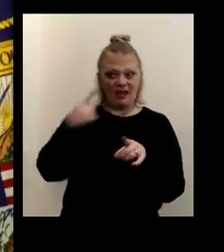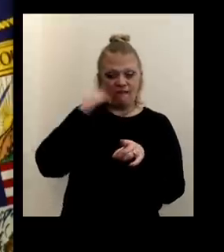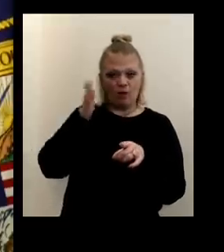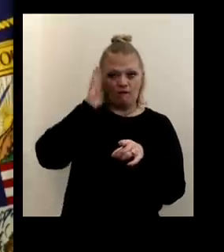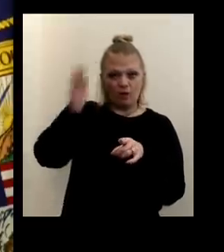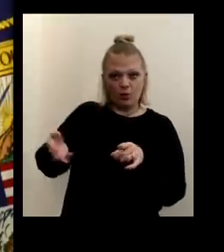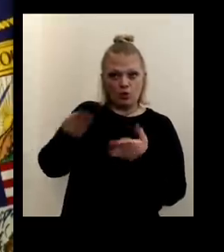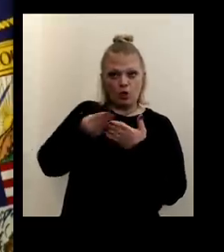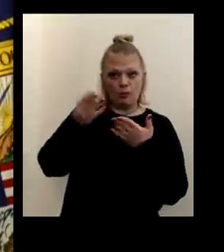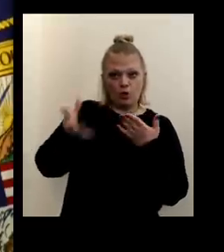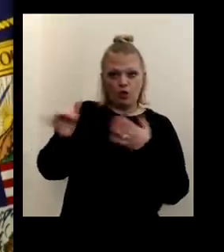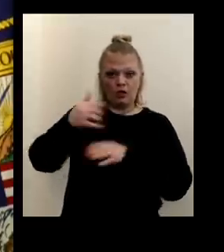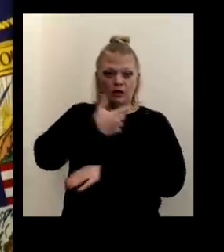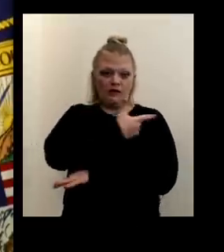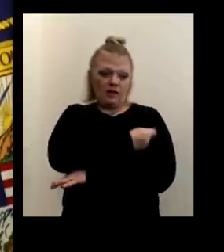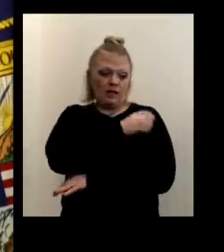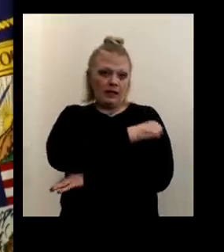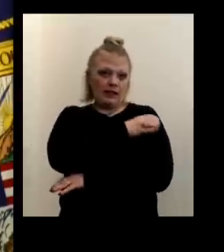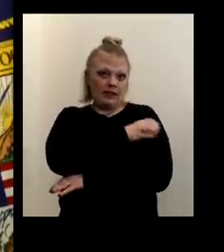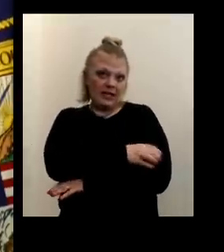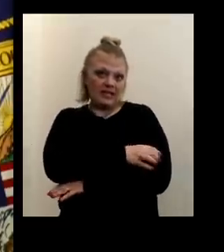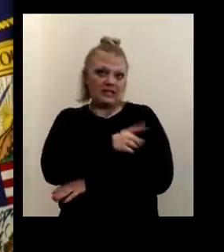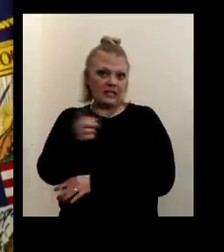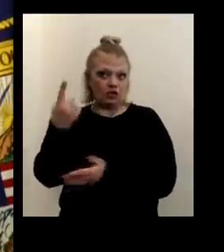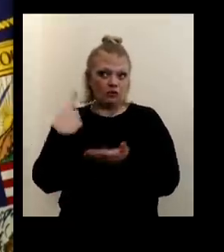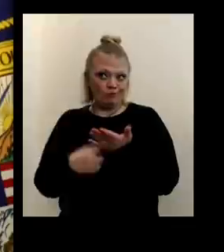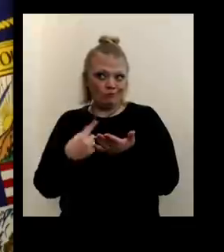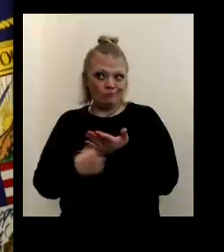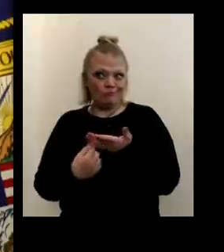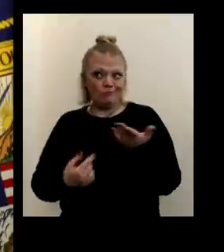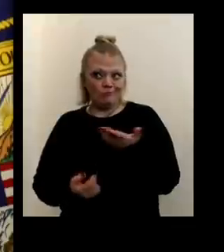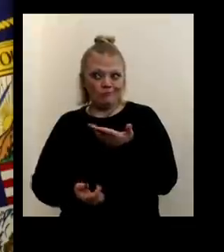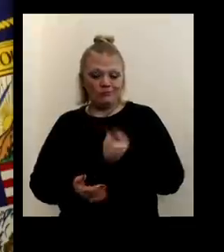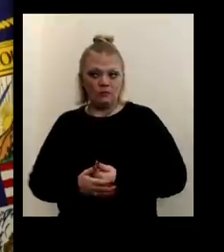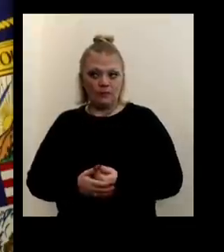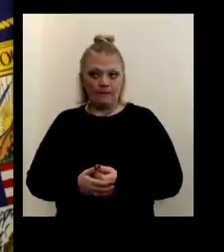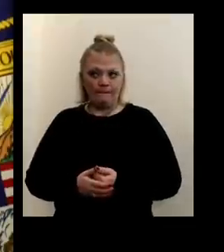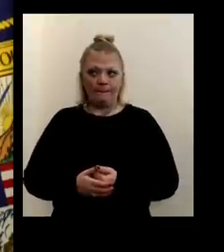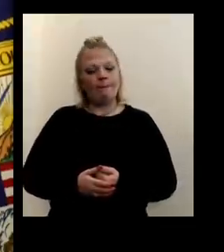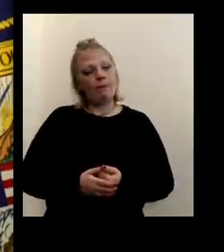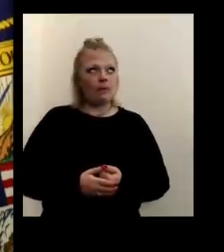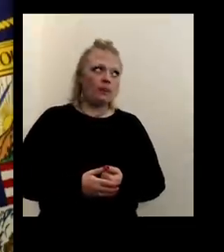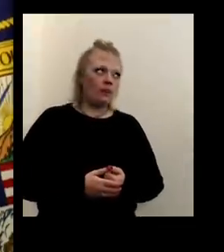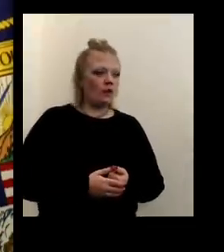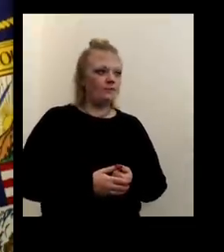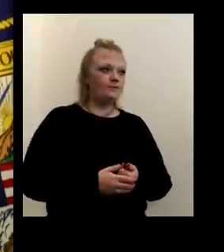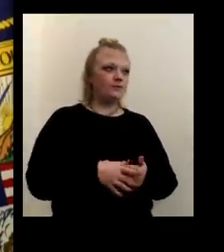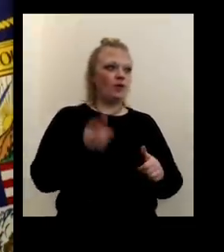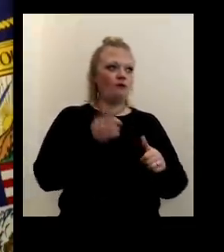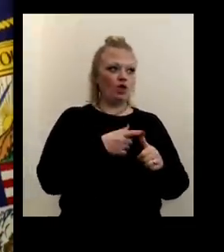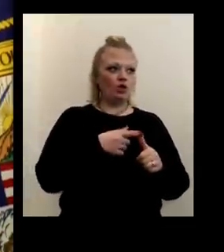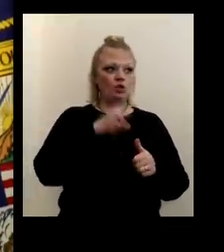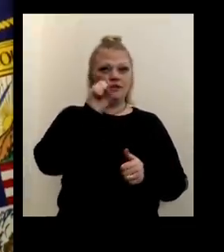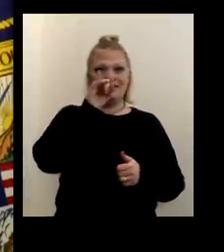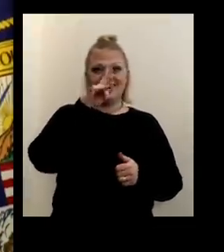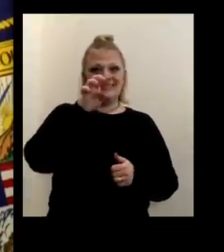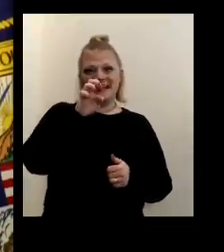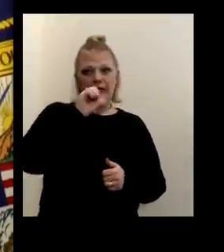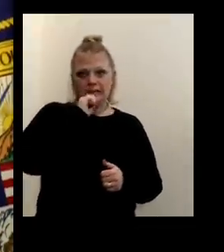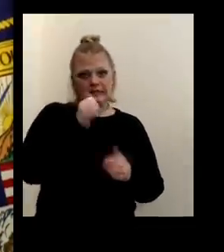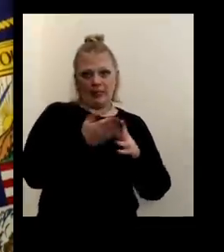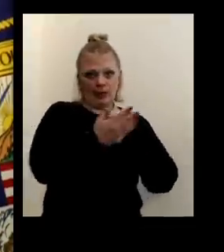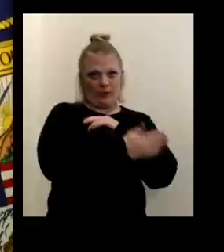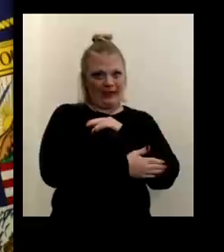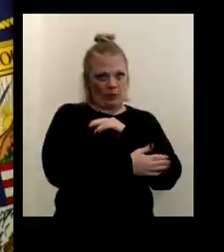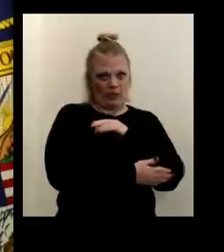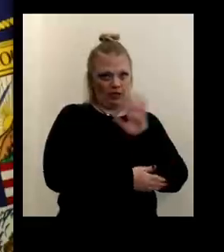purposes like vaccination clinics that you had been talking about earlier. Uh, well, first off, the, the site is not being done by the county.